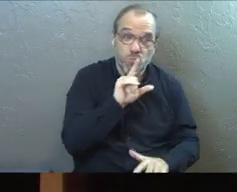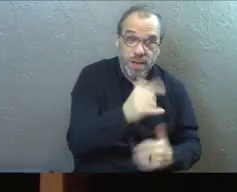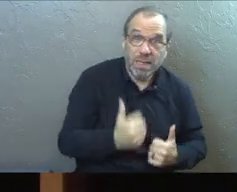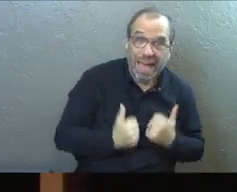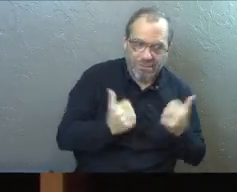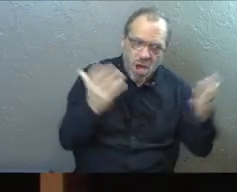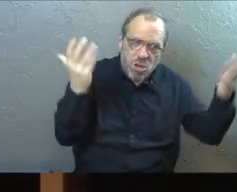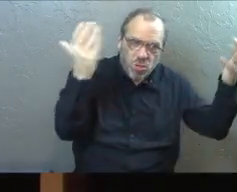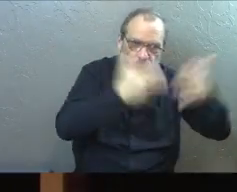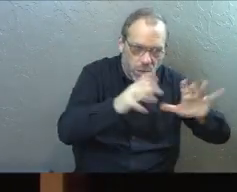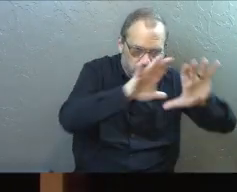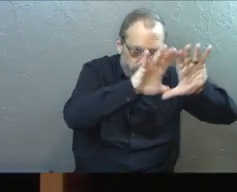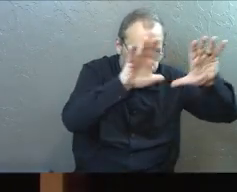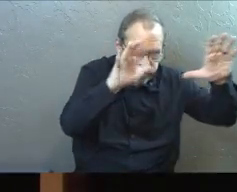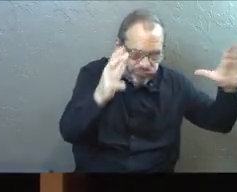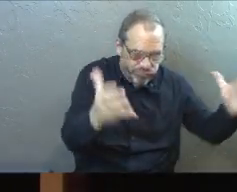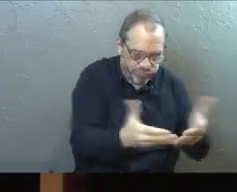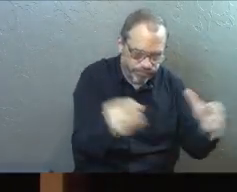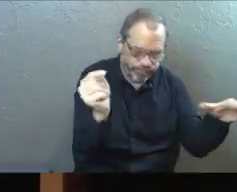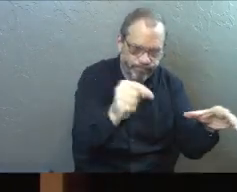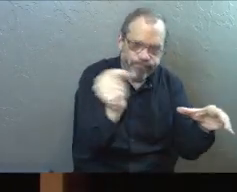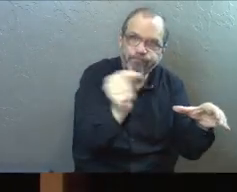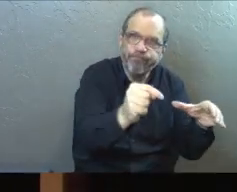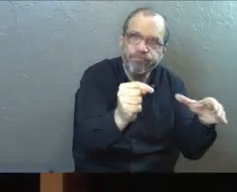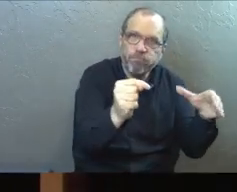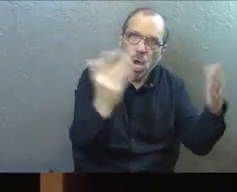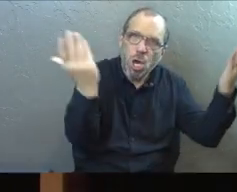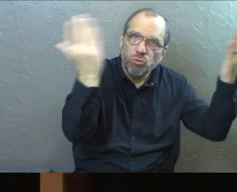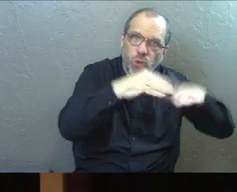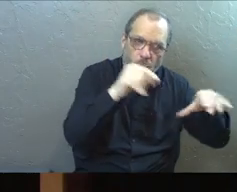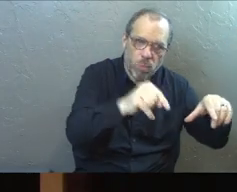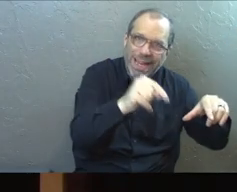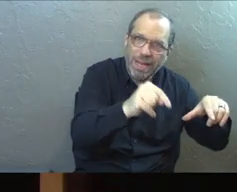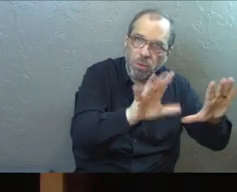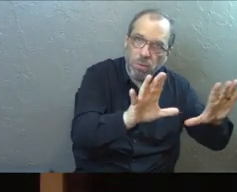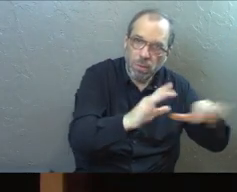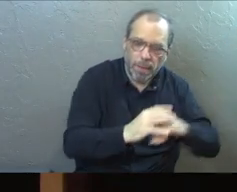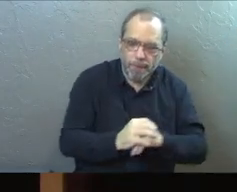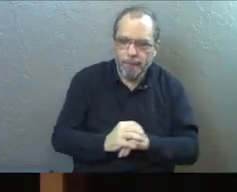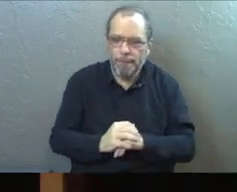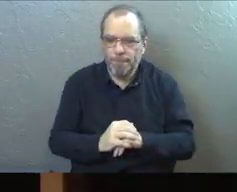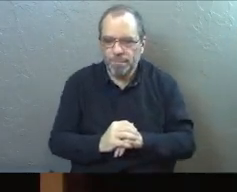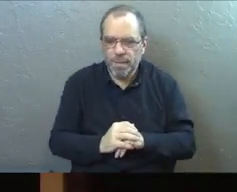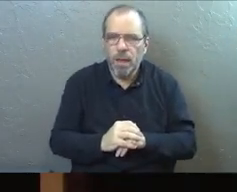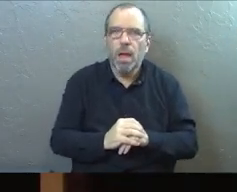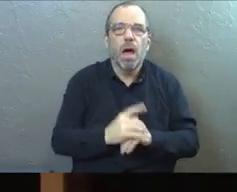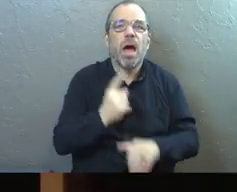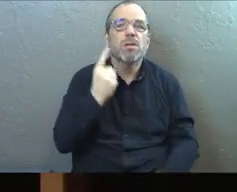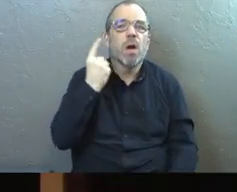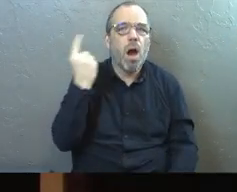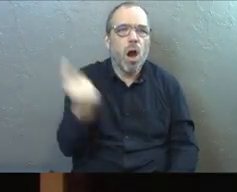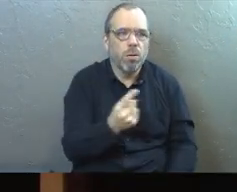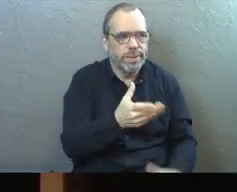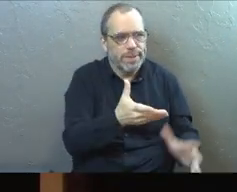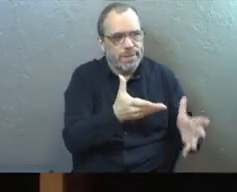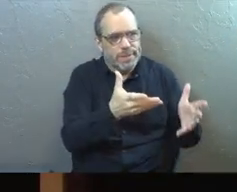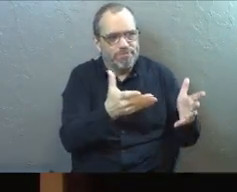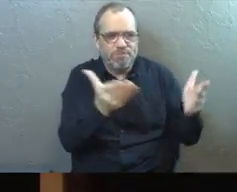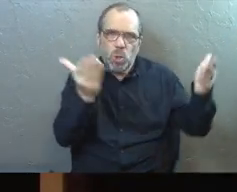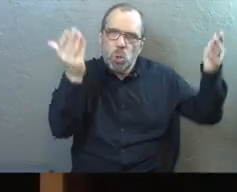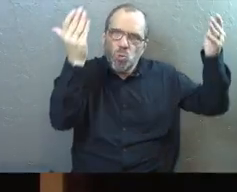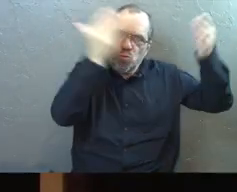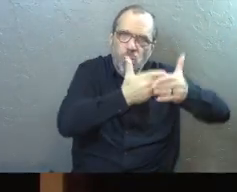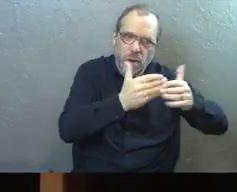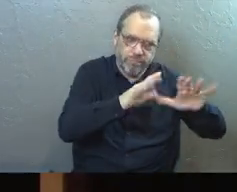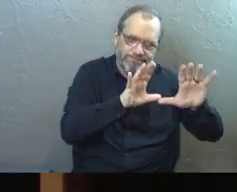of darkness that's actually really important for us to know, that it is dark. And there's always some darkness